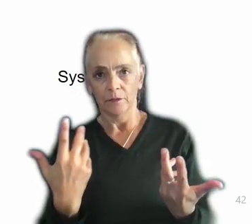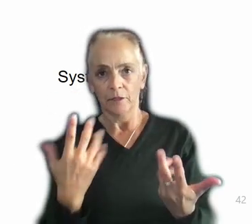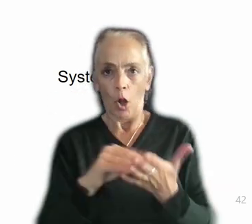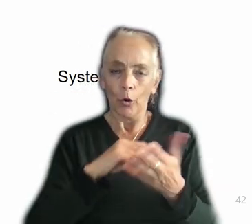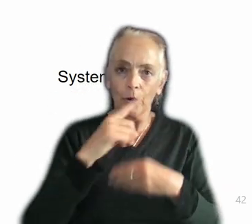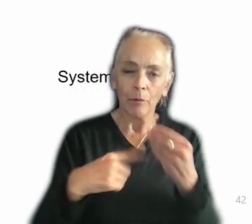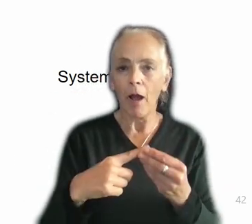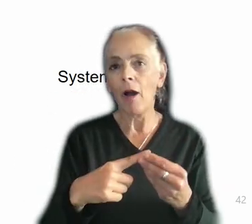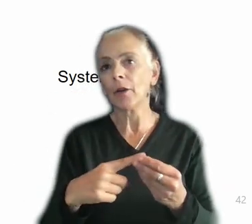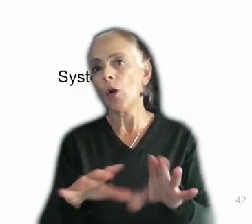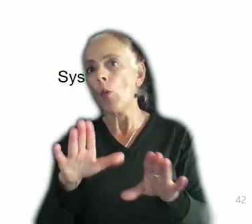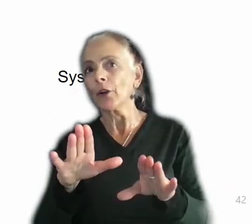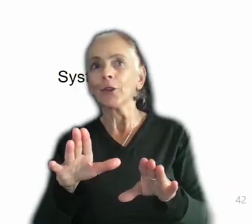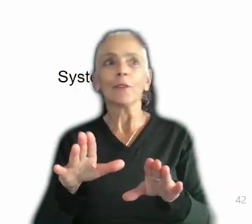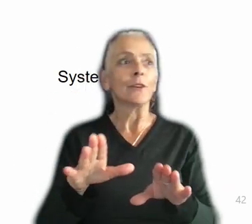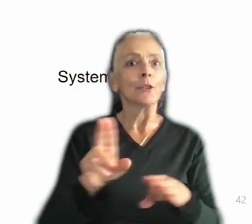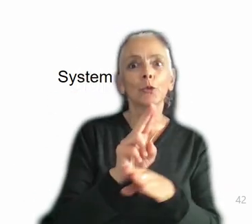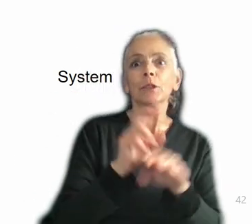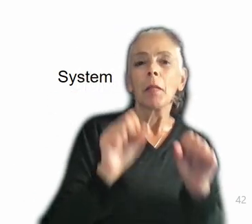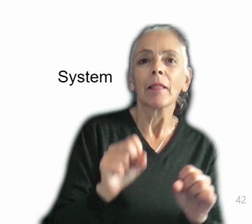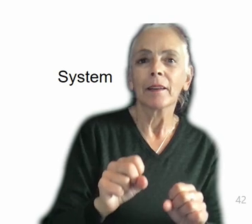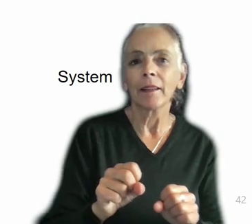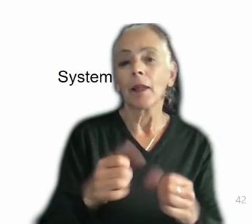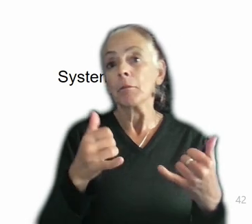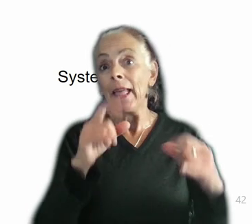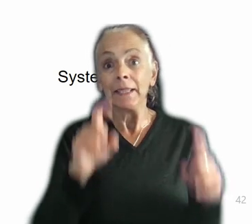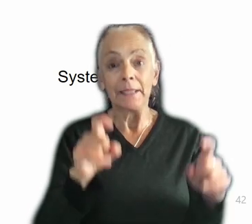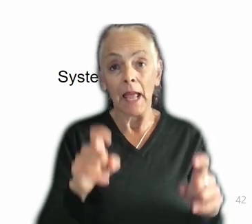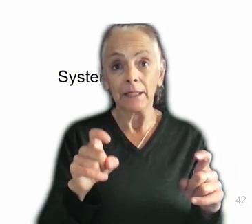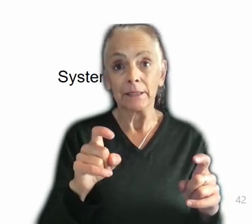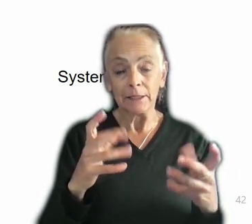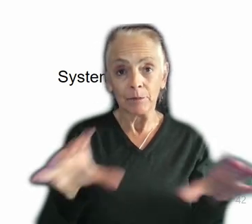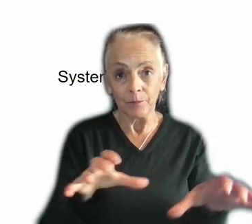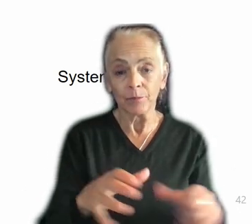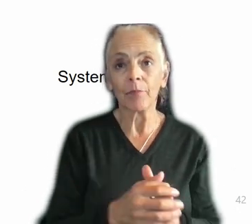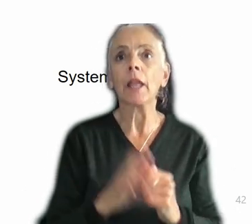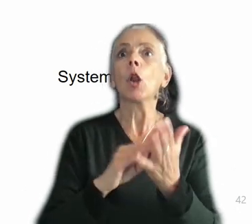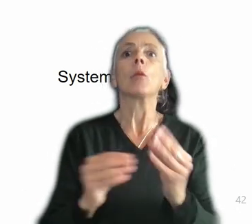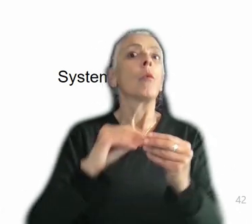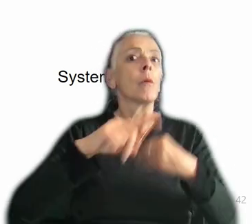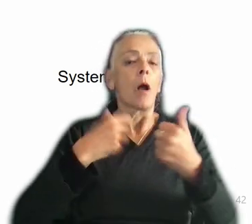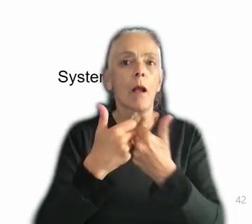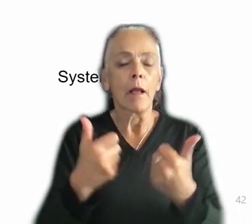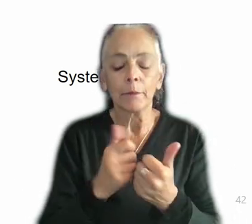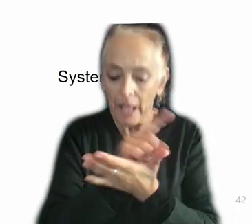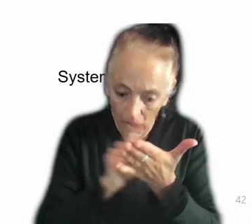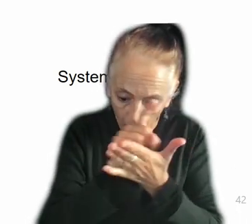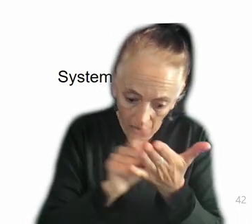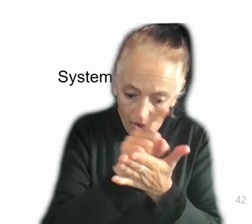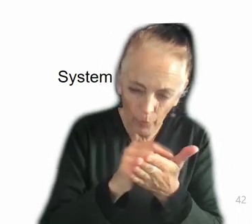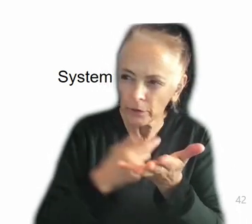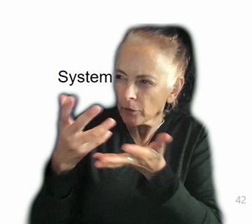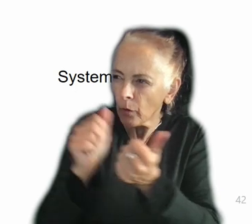and I got to do play tests. I also learned more about games. I spent hours at some point talking with a designer about animation